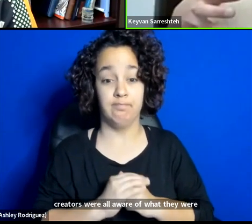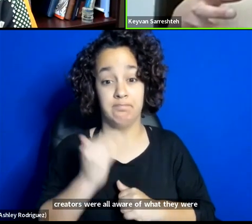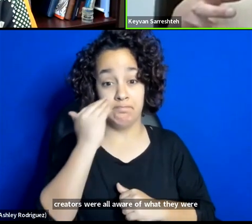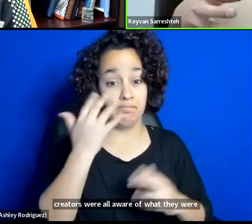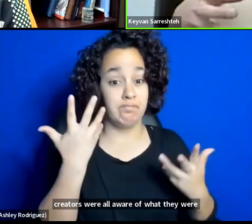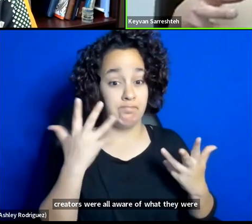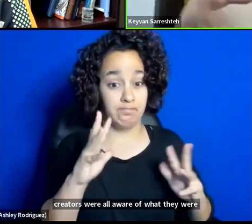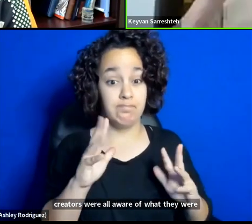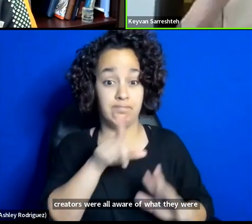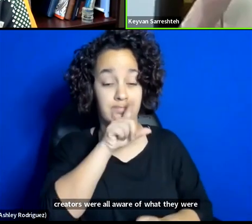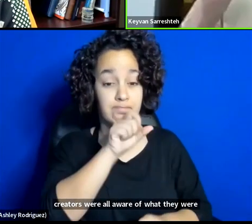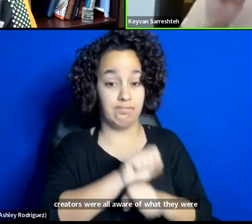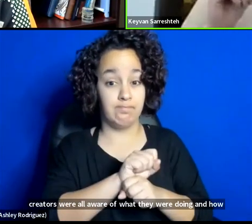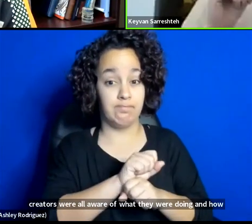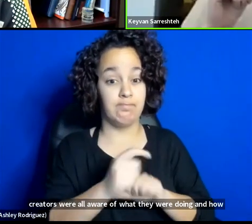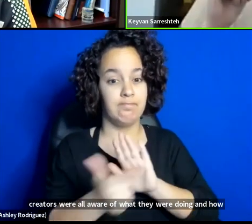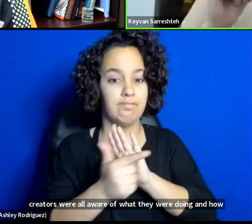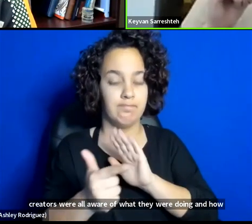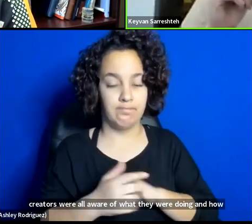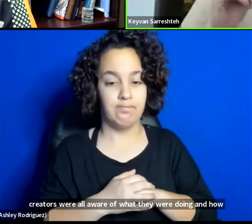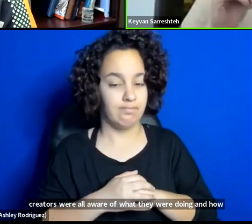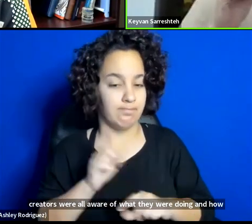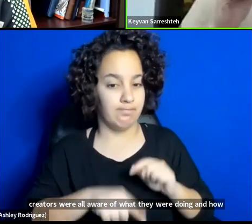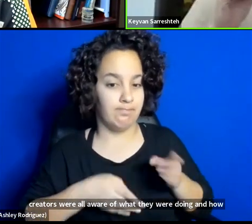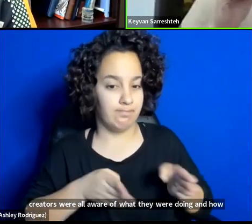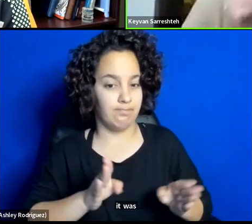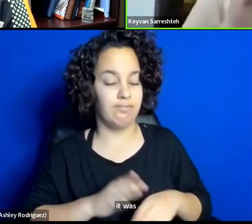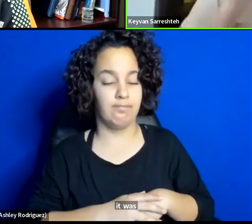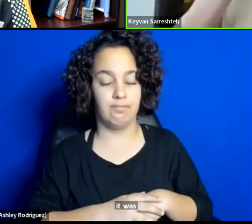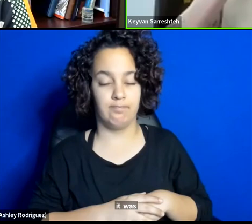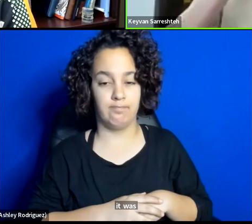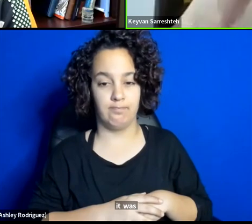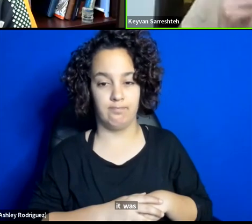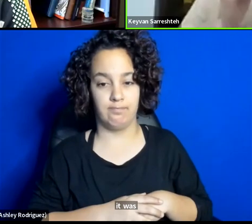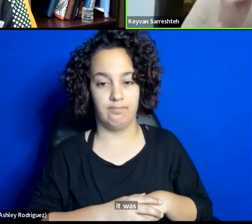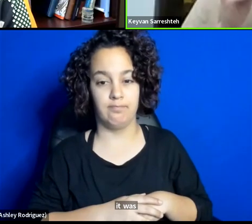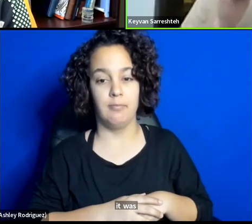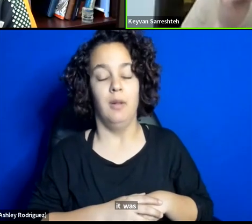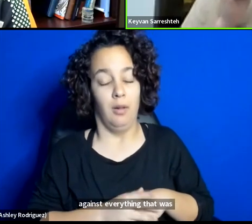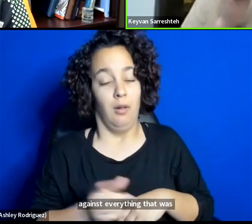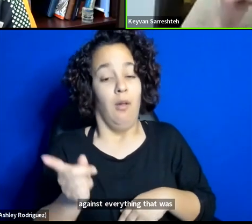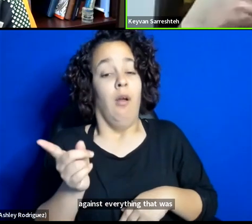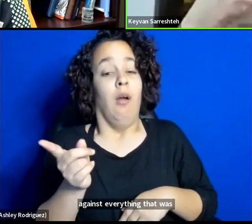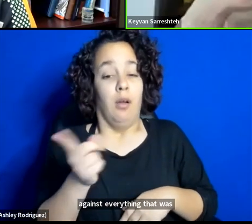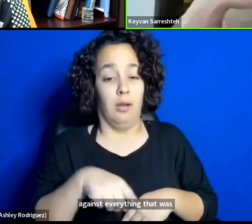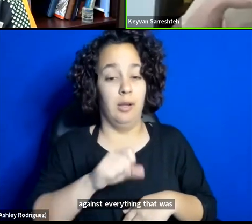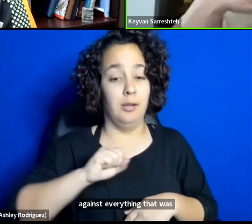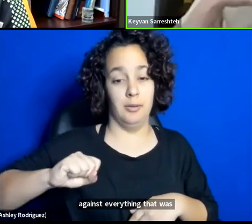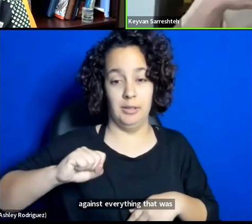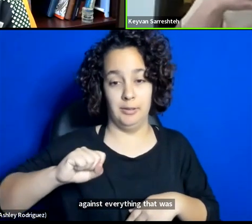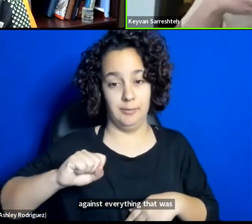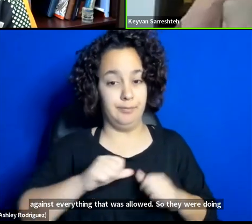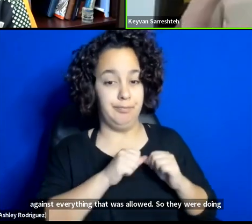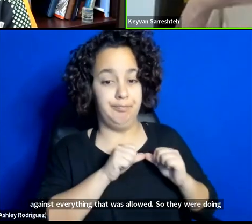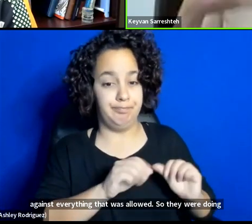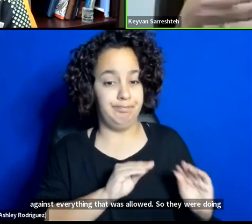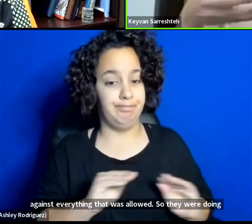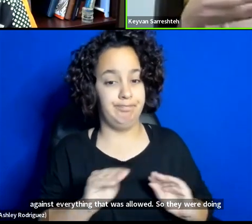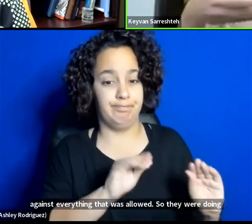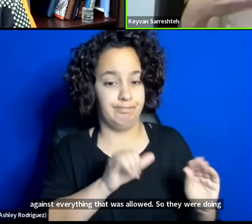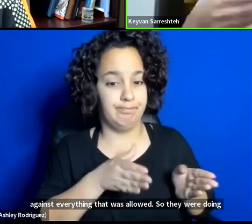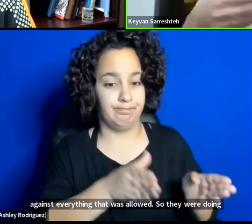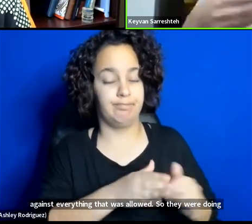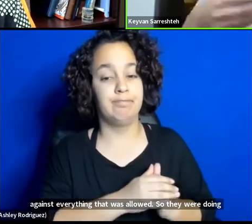that was allowed. So, they were doing it, and they were, it was supposed to have two